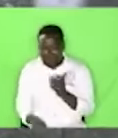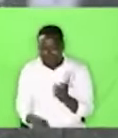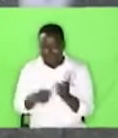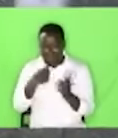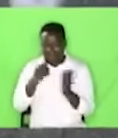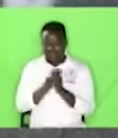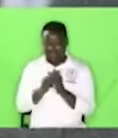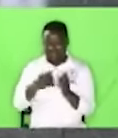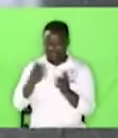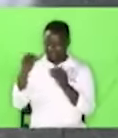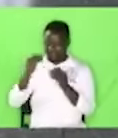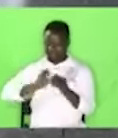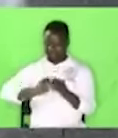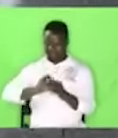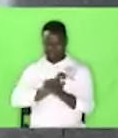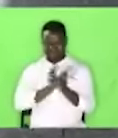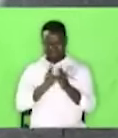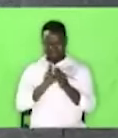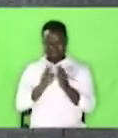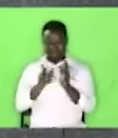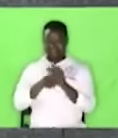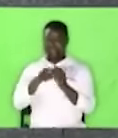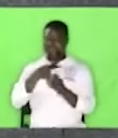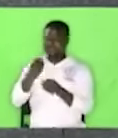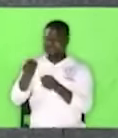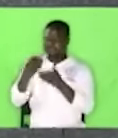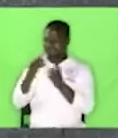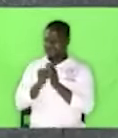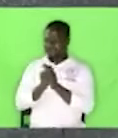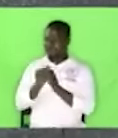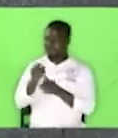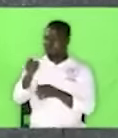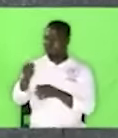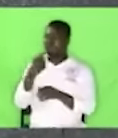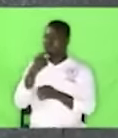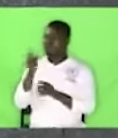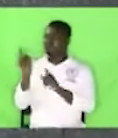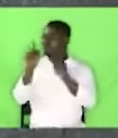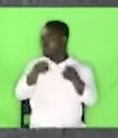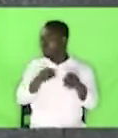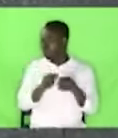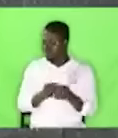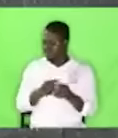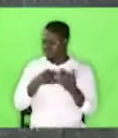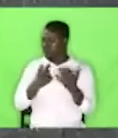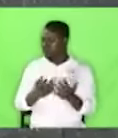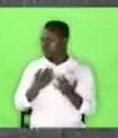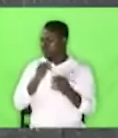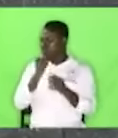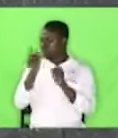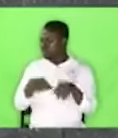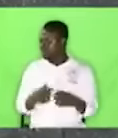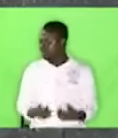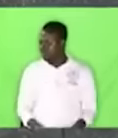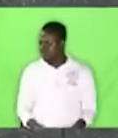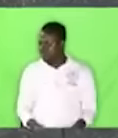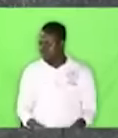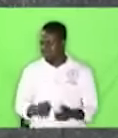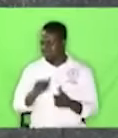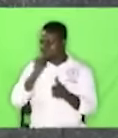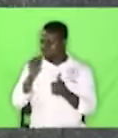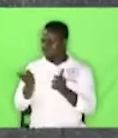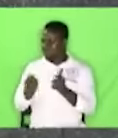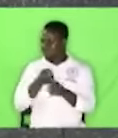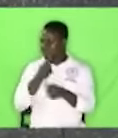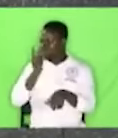presbytery meeting and our pastor said you were coming. We waited and you didn't come. And this is not the first time I